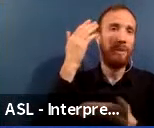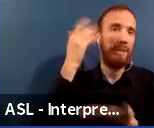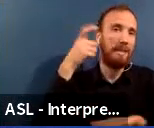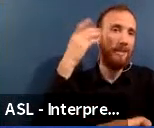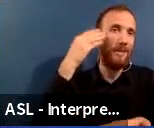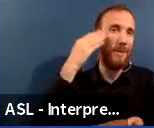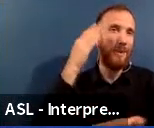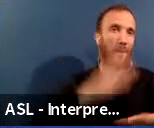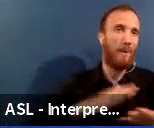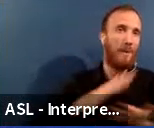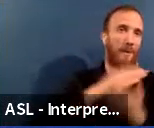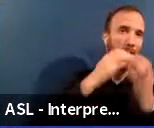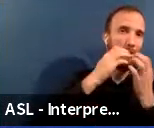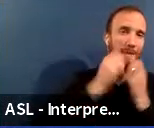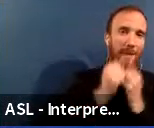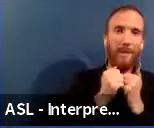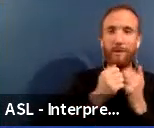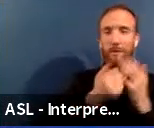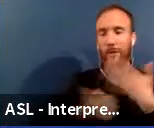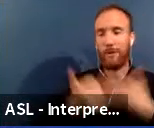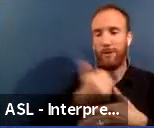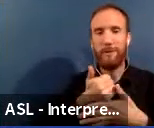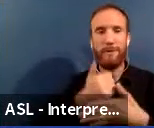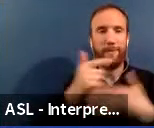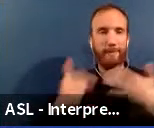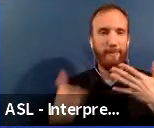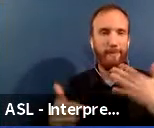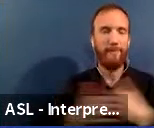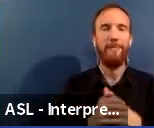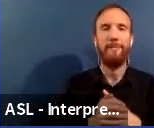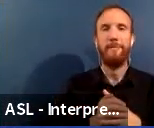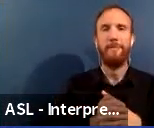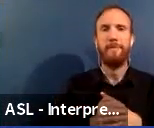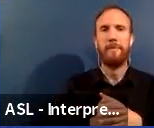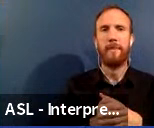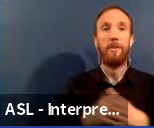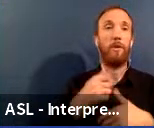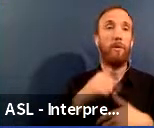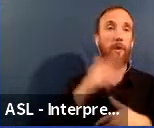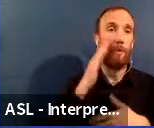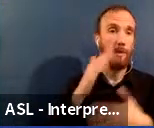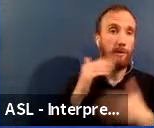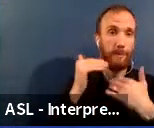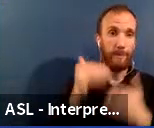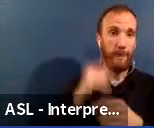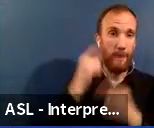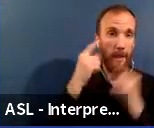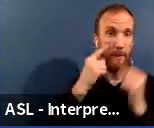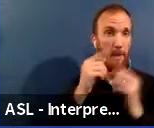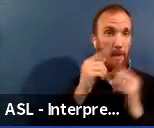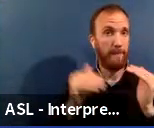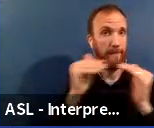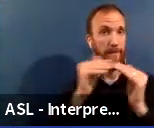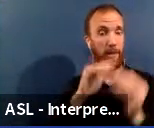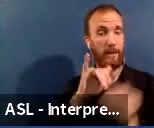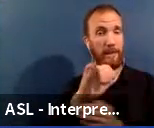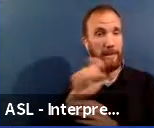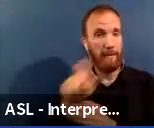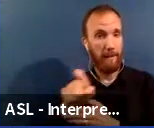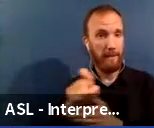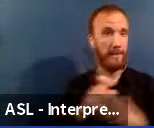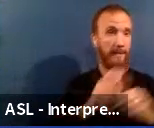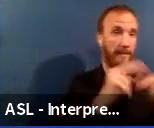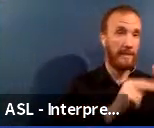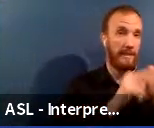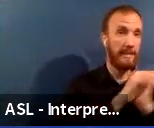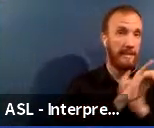prioritizing for their schools. We will at some point take the equity index. Um, also the facilities index